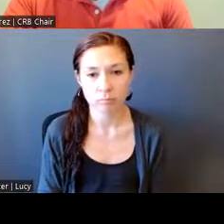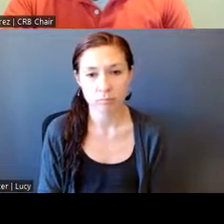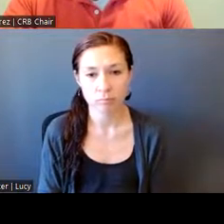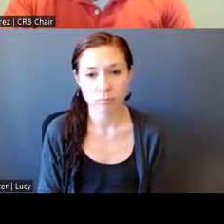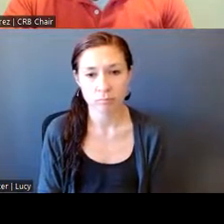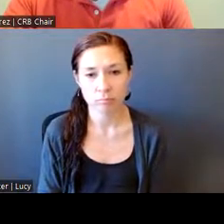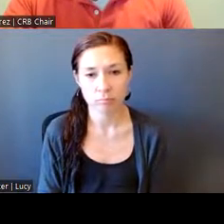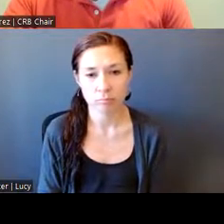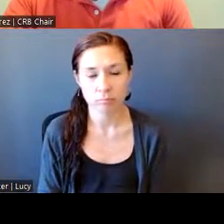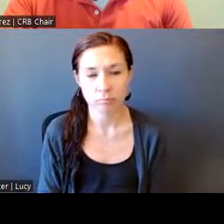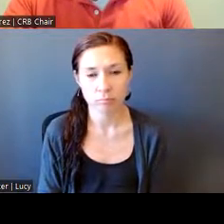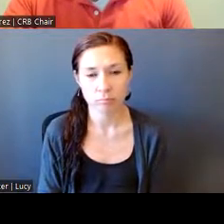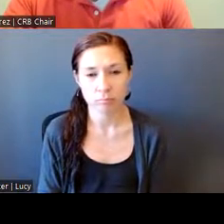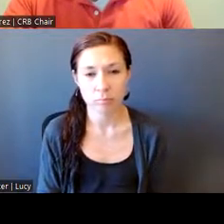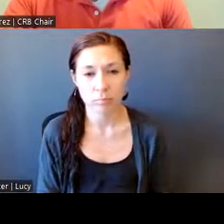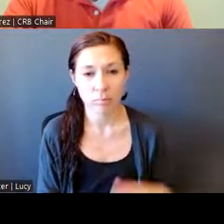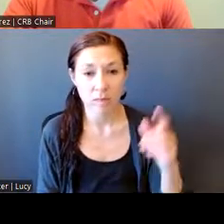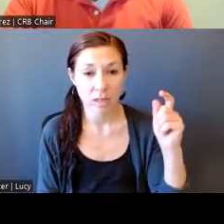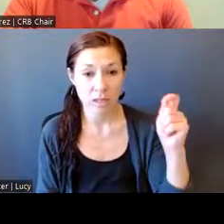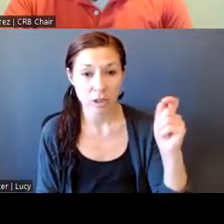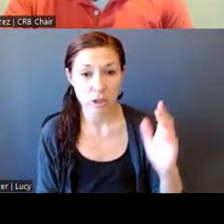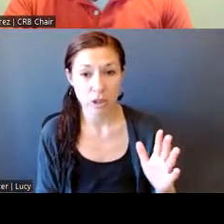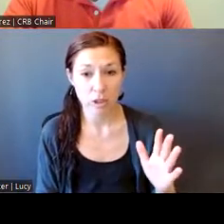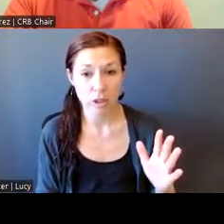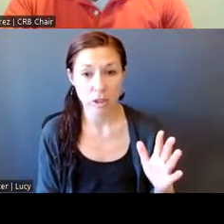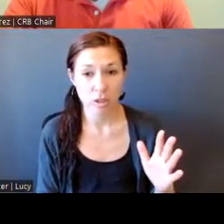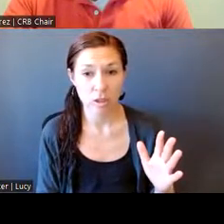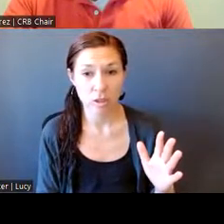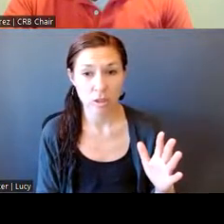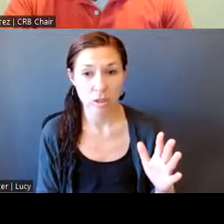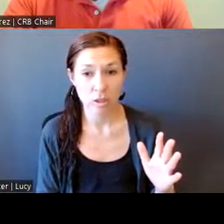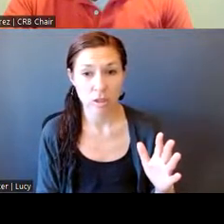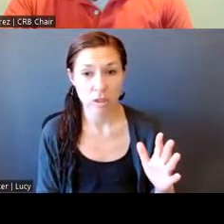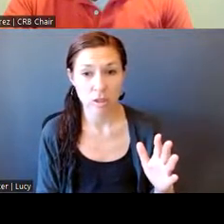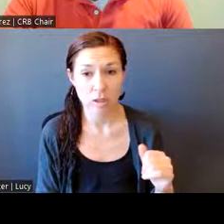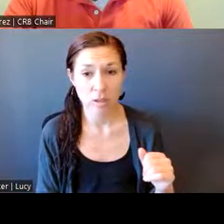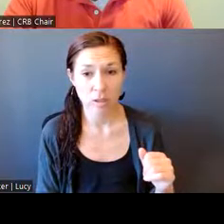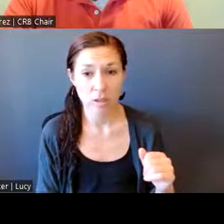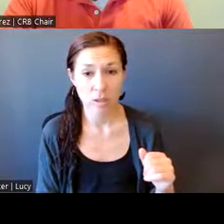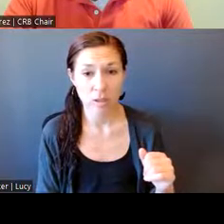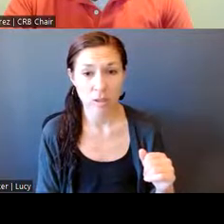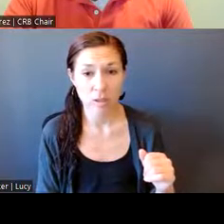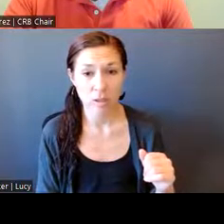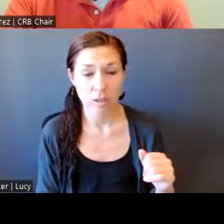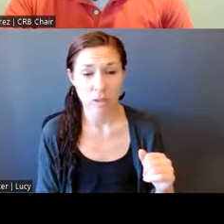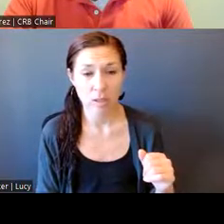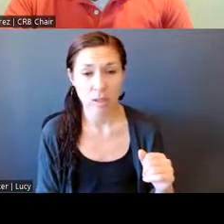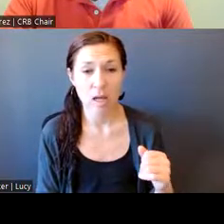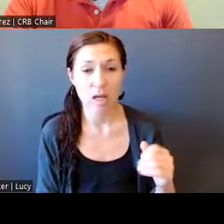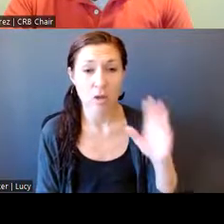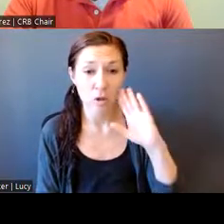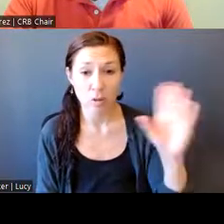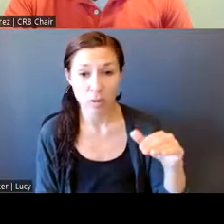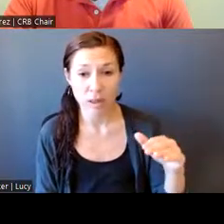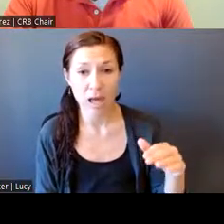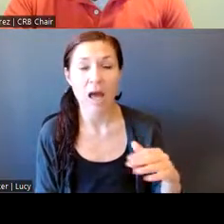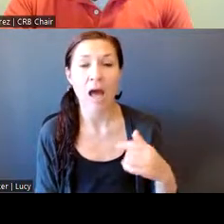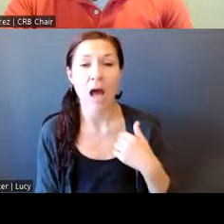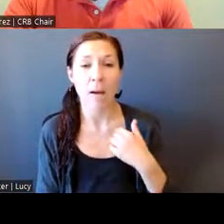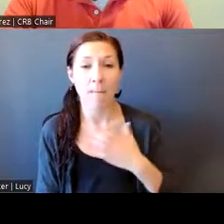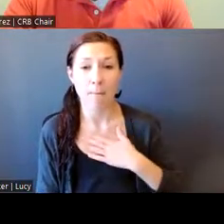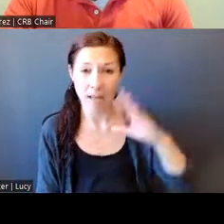yeah. All you all have to exist. Having raised my sons and nephews